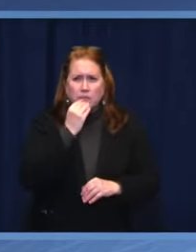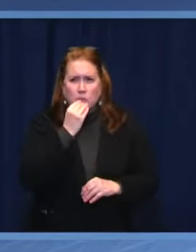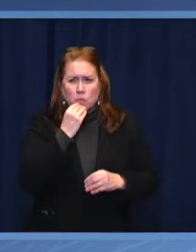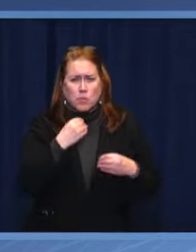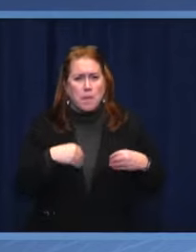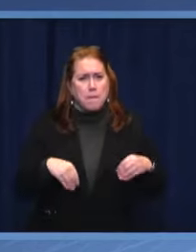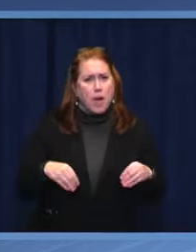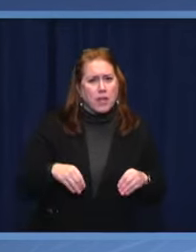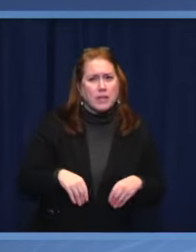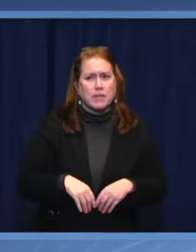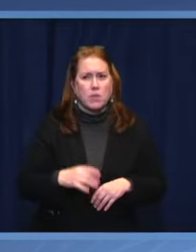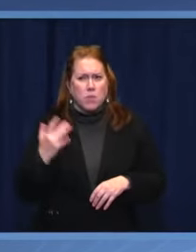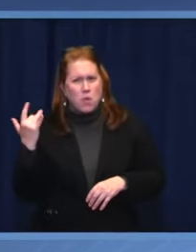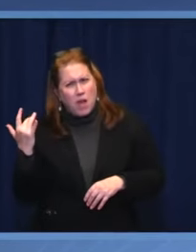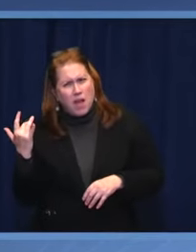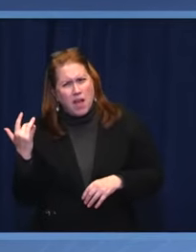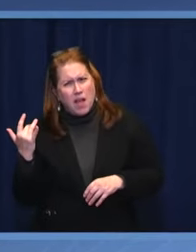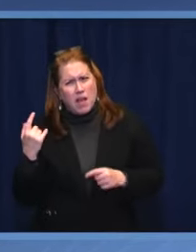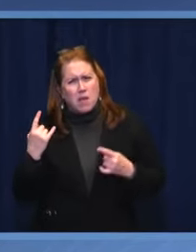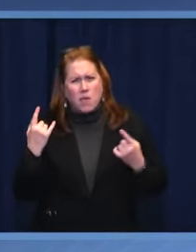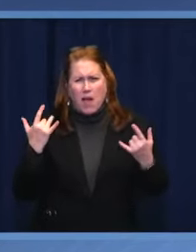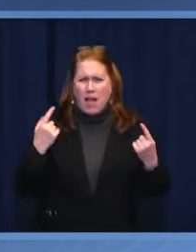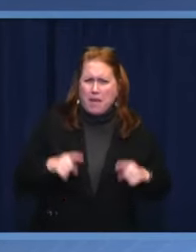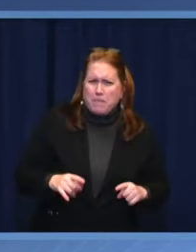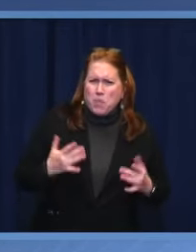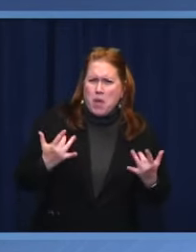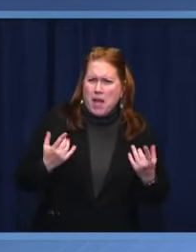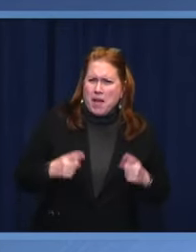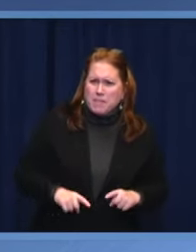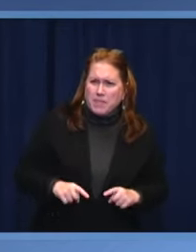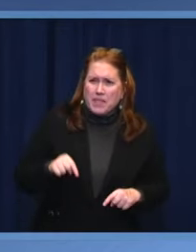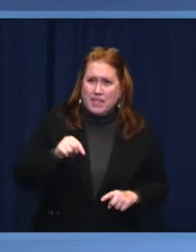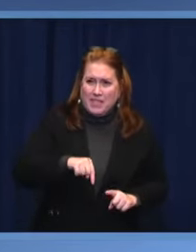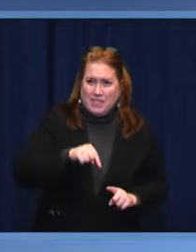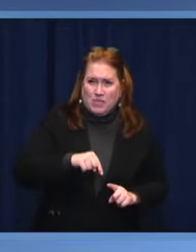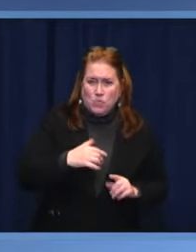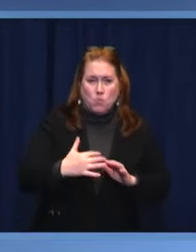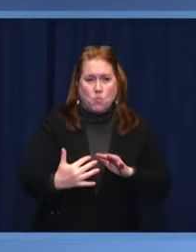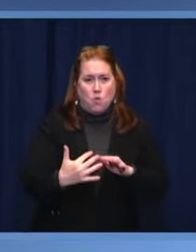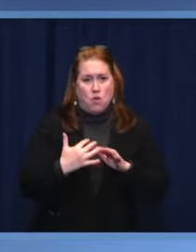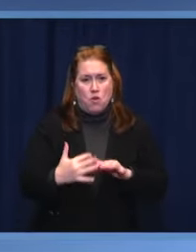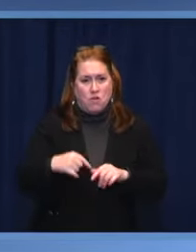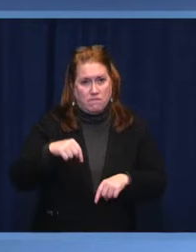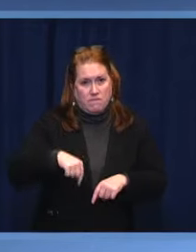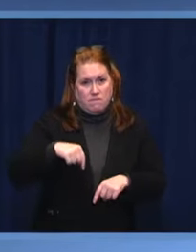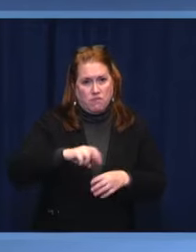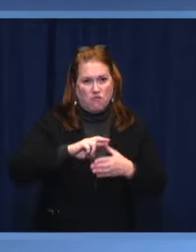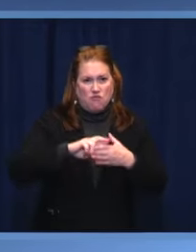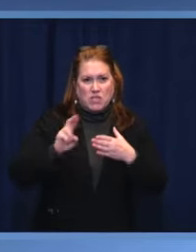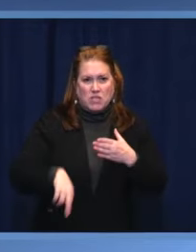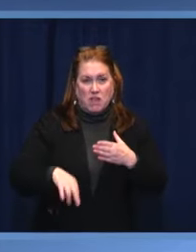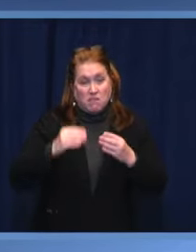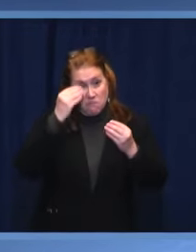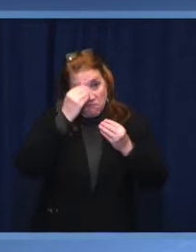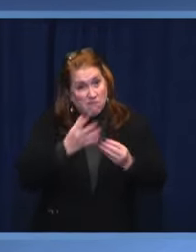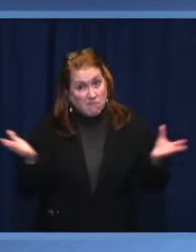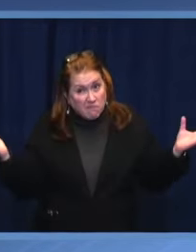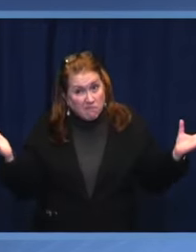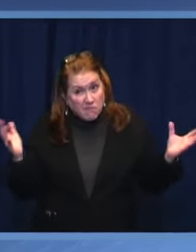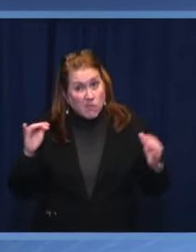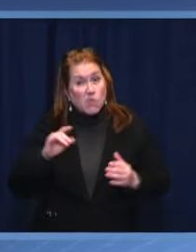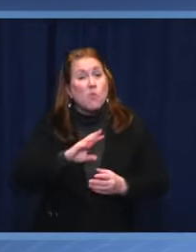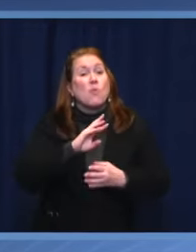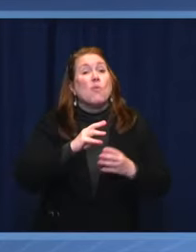Why did this happen? This is war. Ladies and gentlemen, this is war precisely